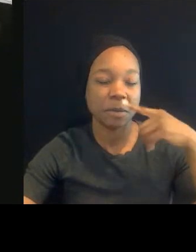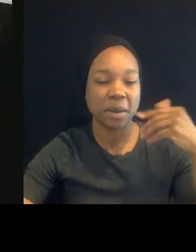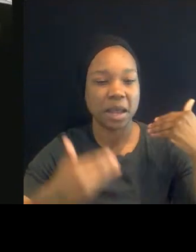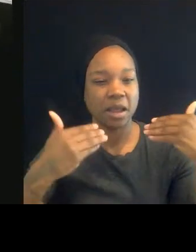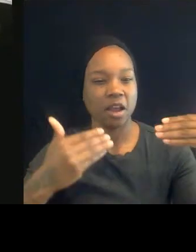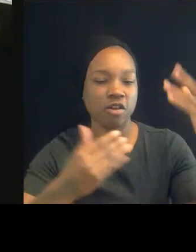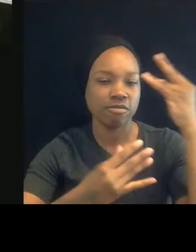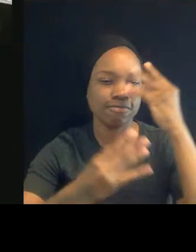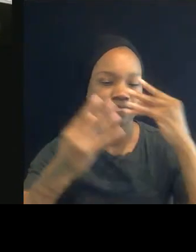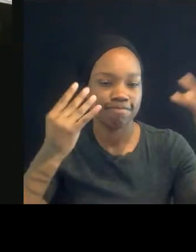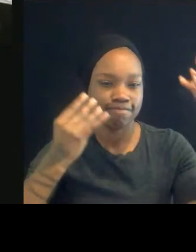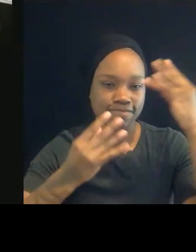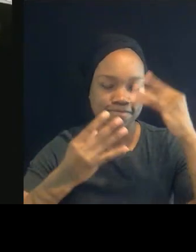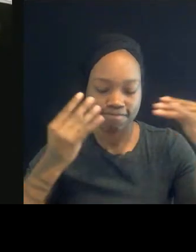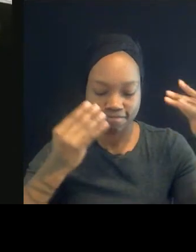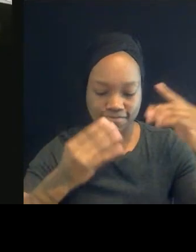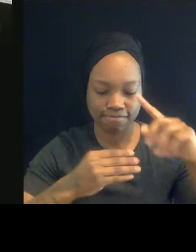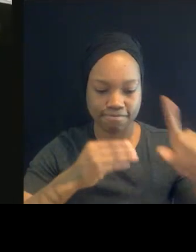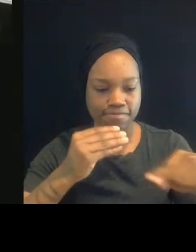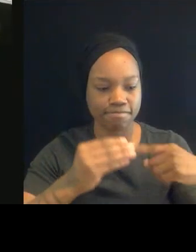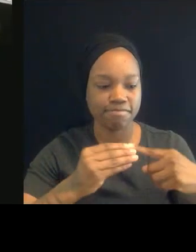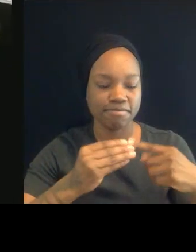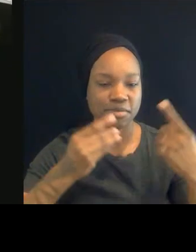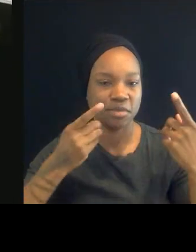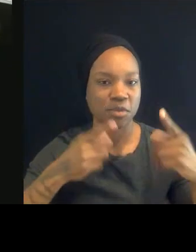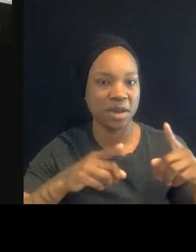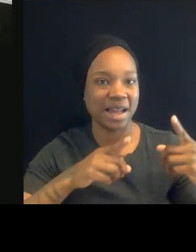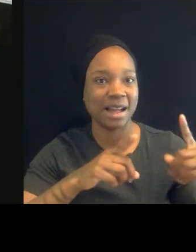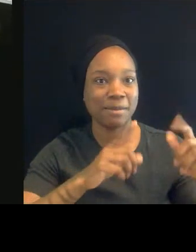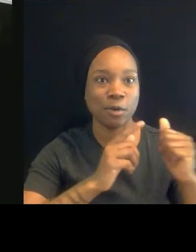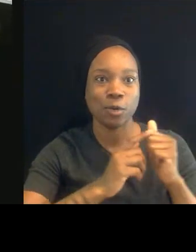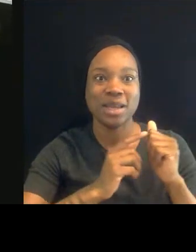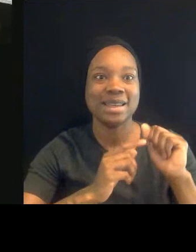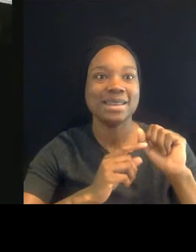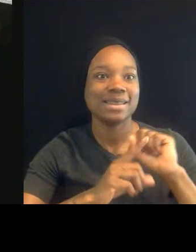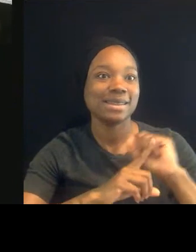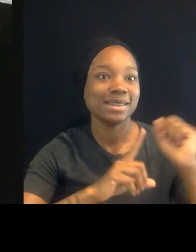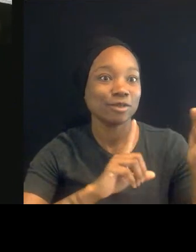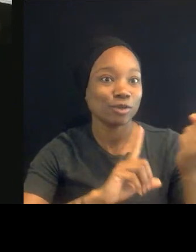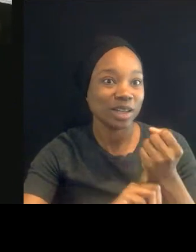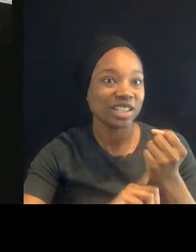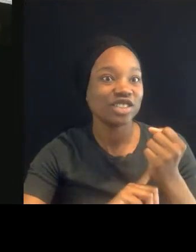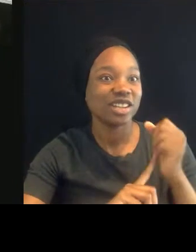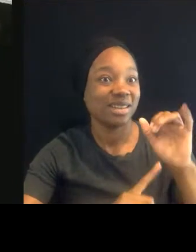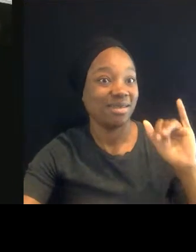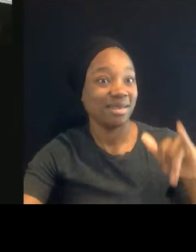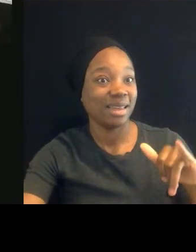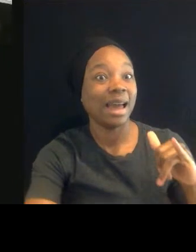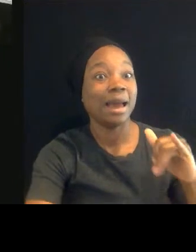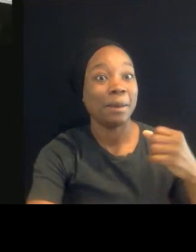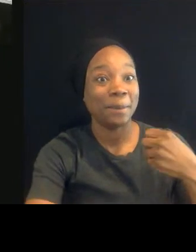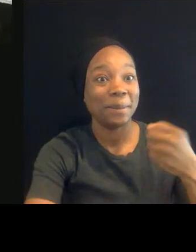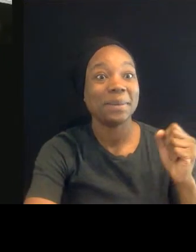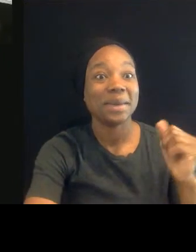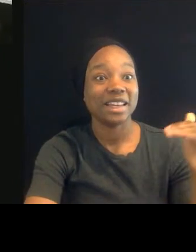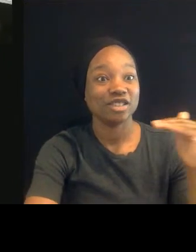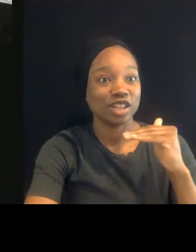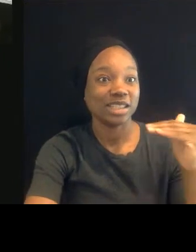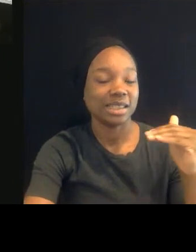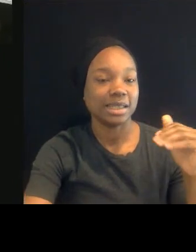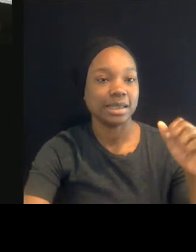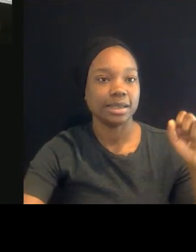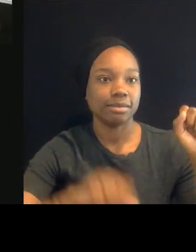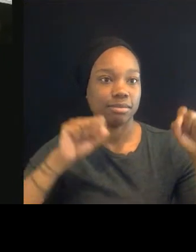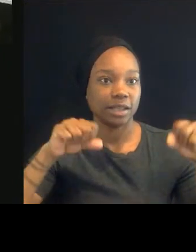the fact that, you the very circumstance, the very tool that made justice possible, the video